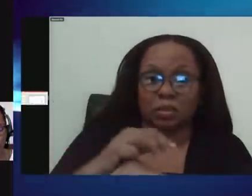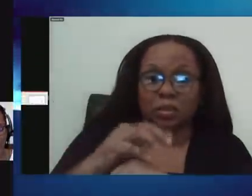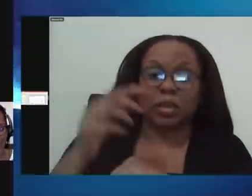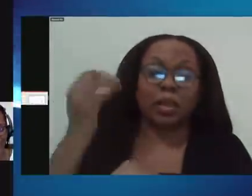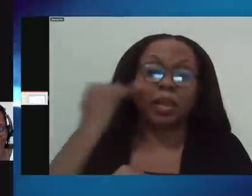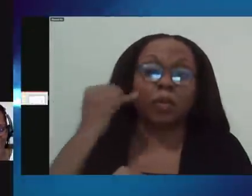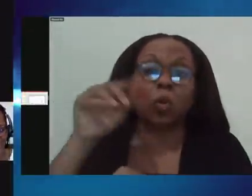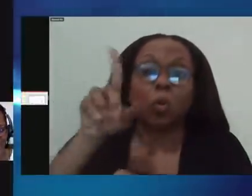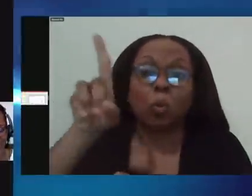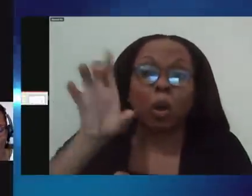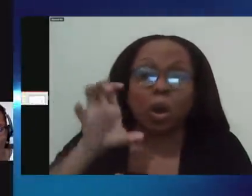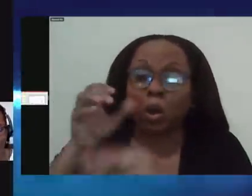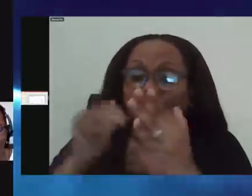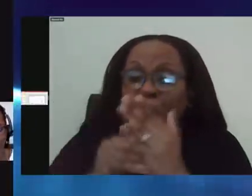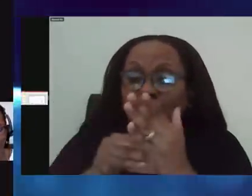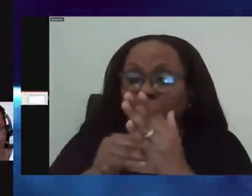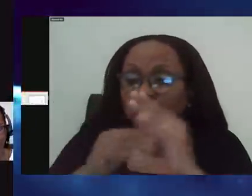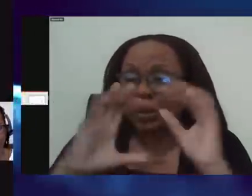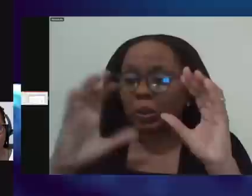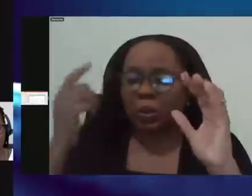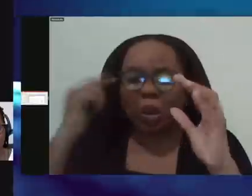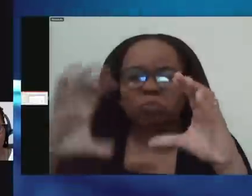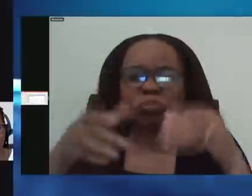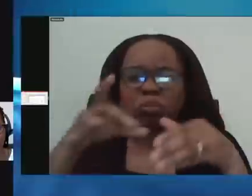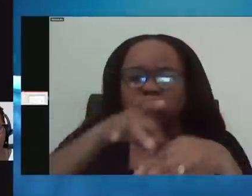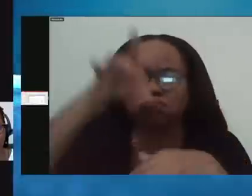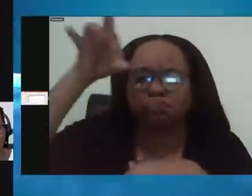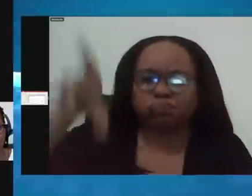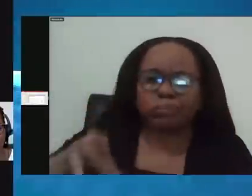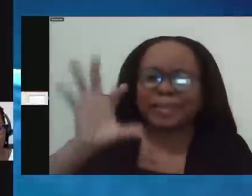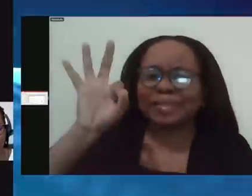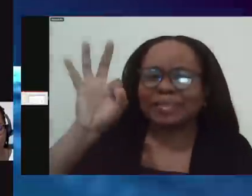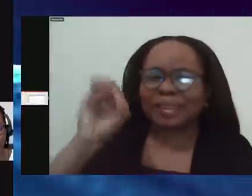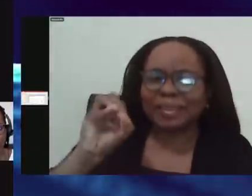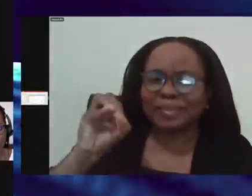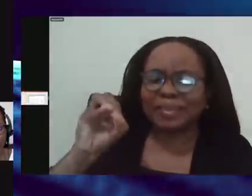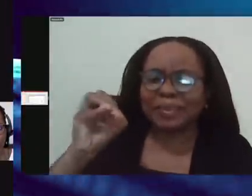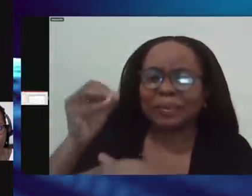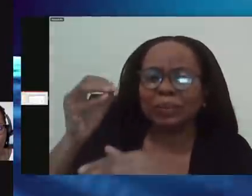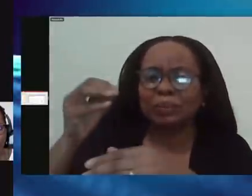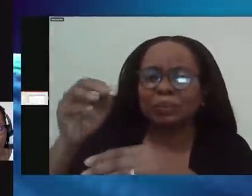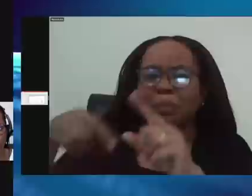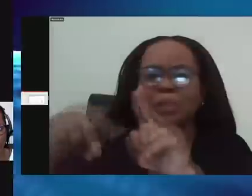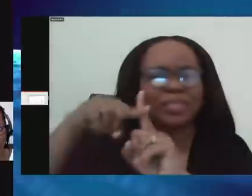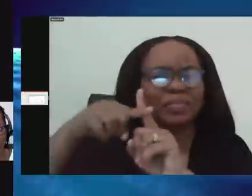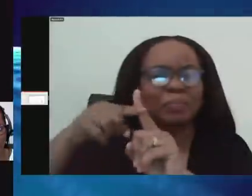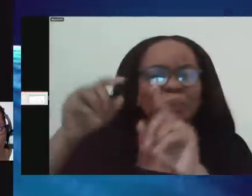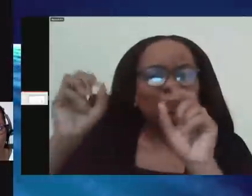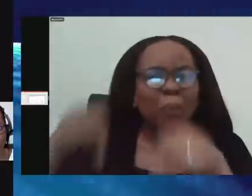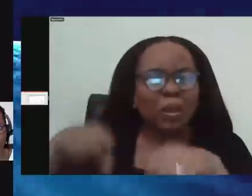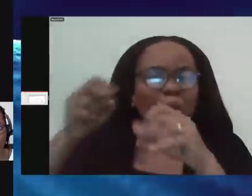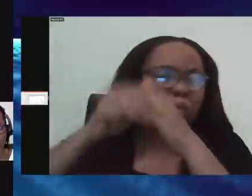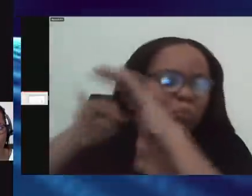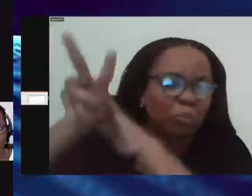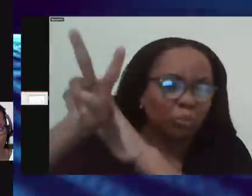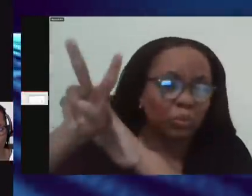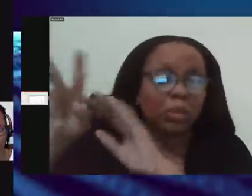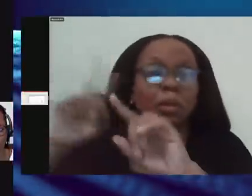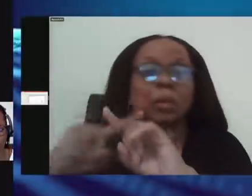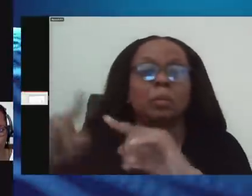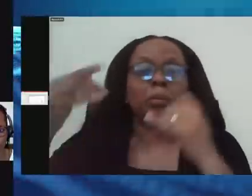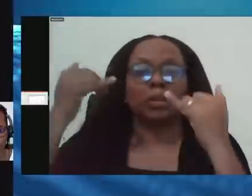was what we had initially estimated back in late August, September. Now the worst case could be as much as 150